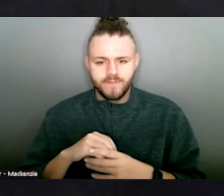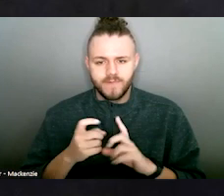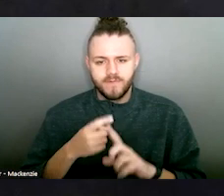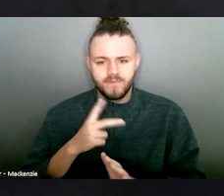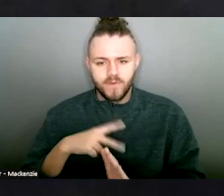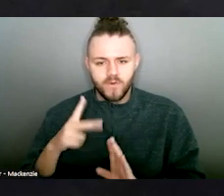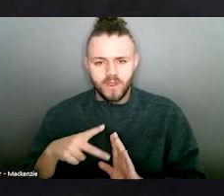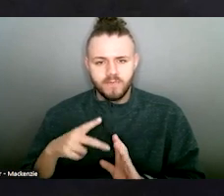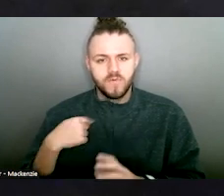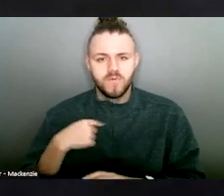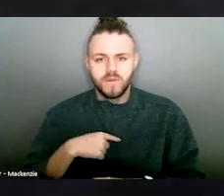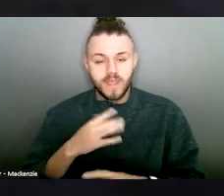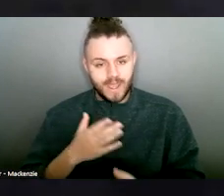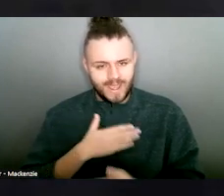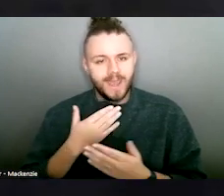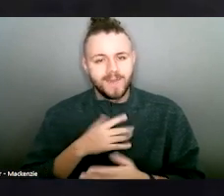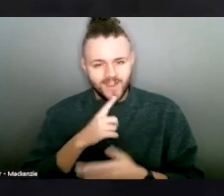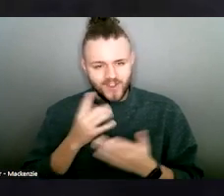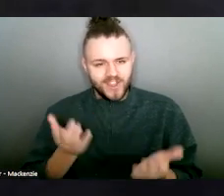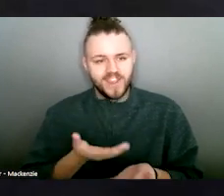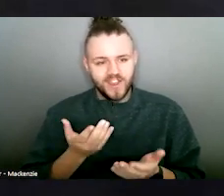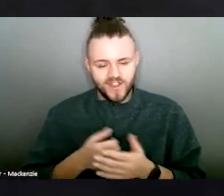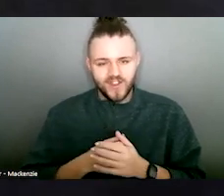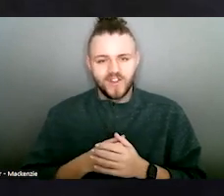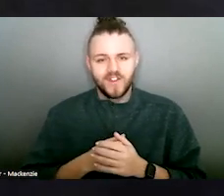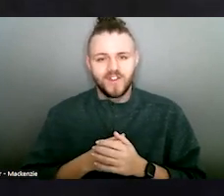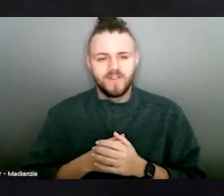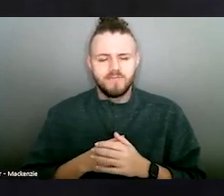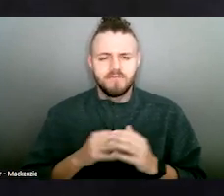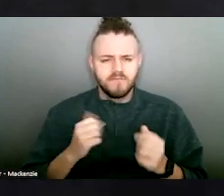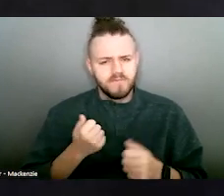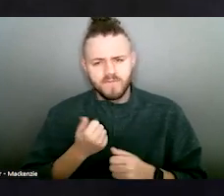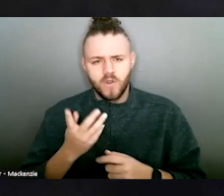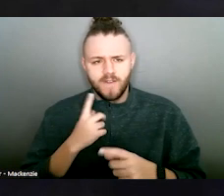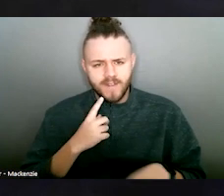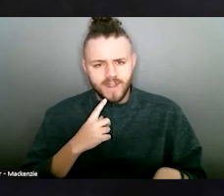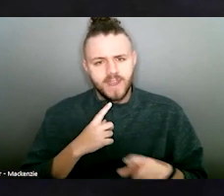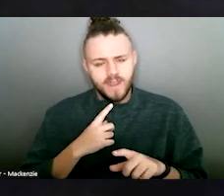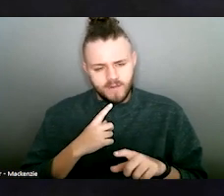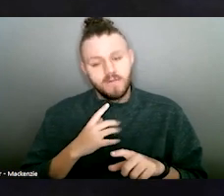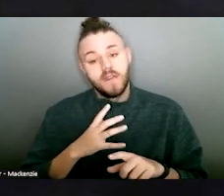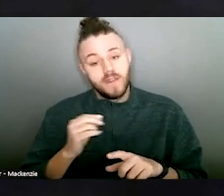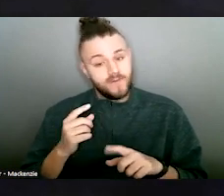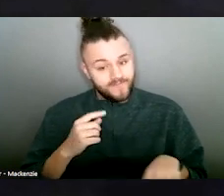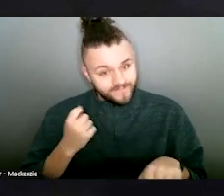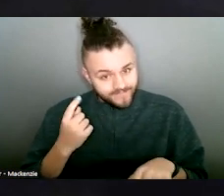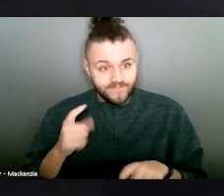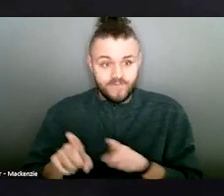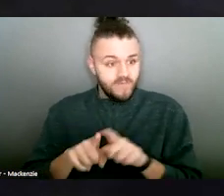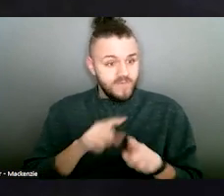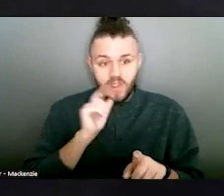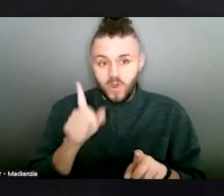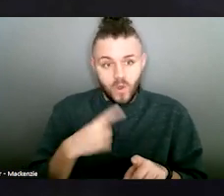But we are happy that they are here. There are a number of them, and they are also not only our champions,